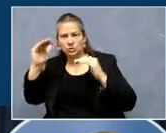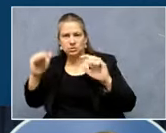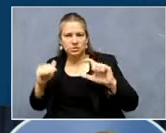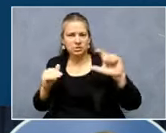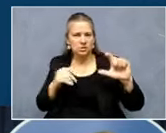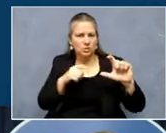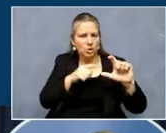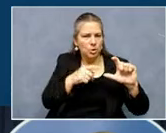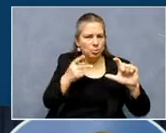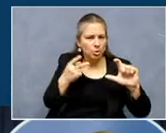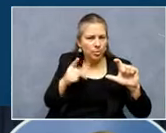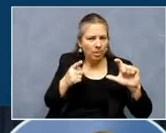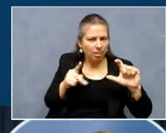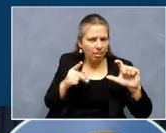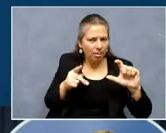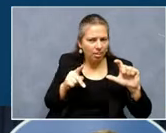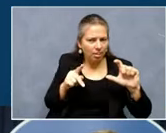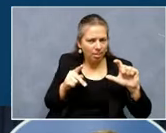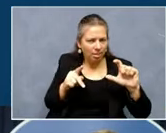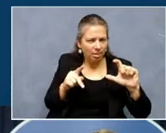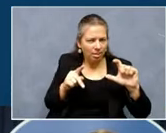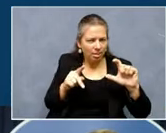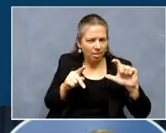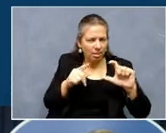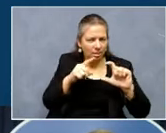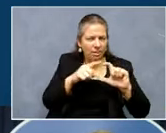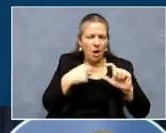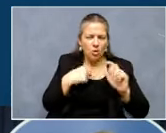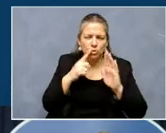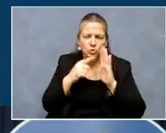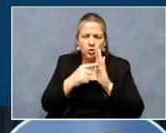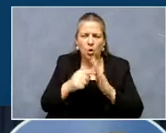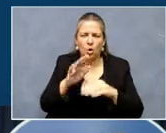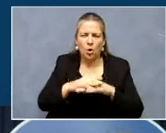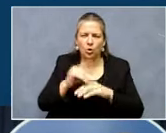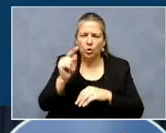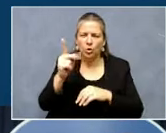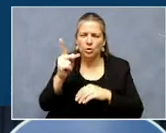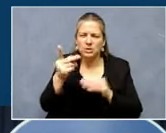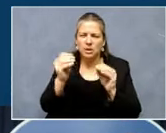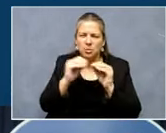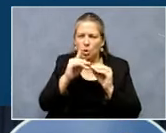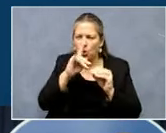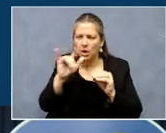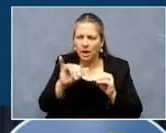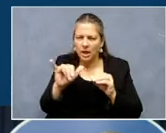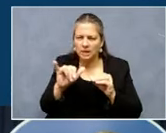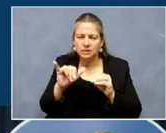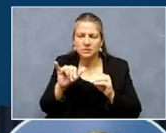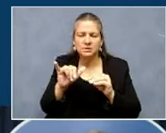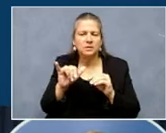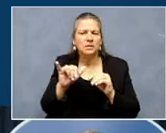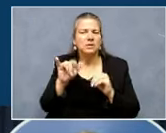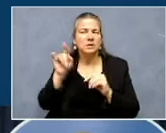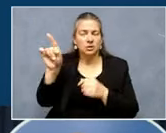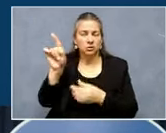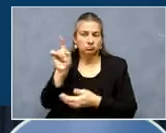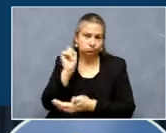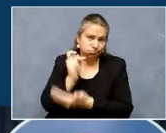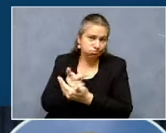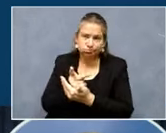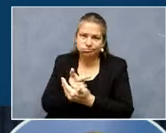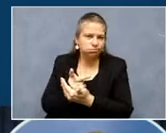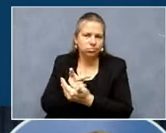So when you take your children in, and we'll show that again on Thursday. It won't be fully authorized by Thursday, but we'll show,